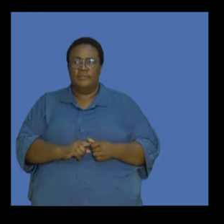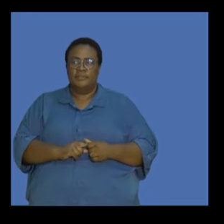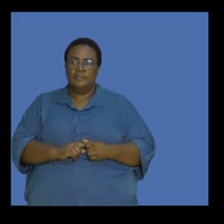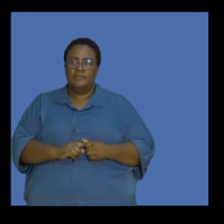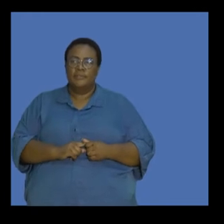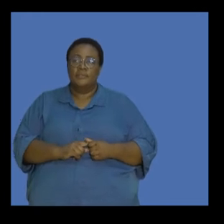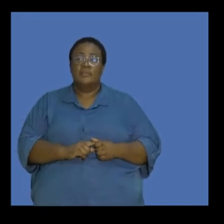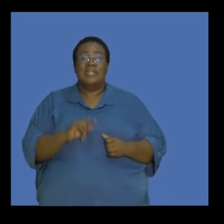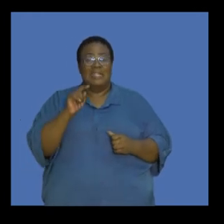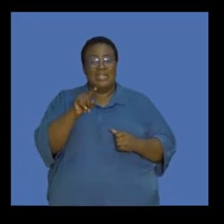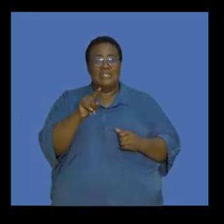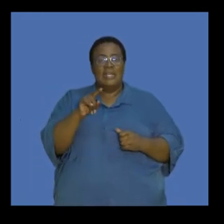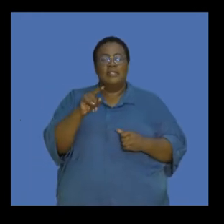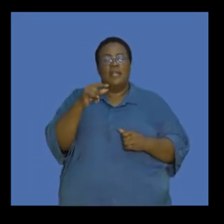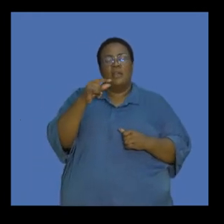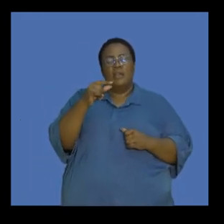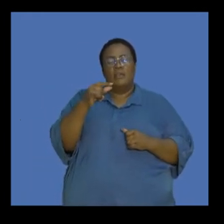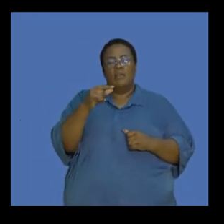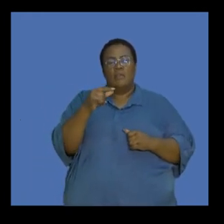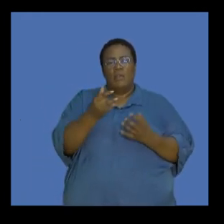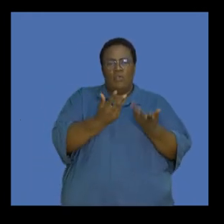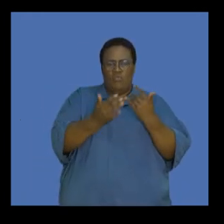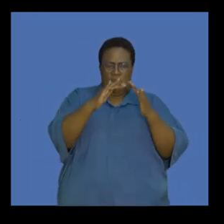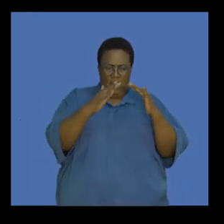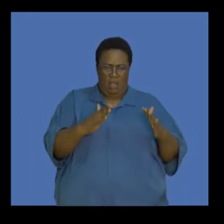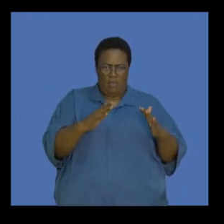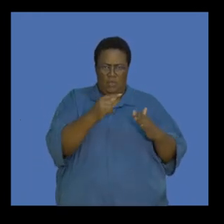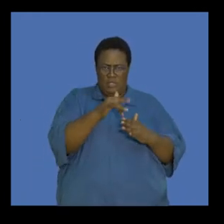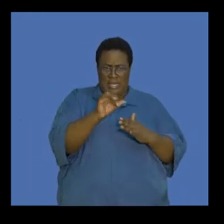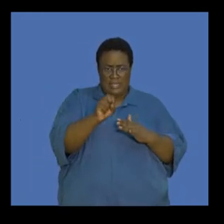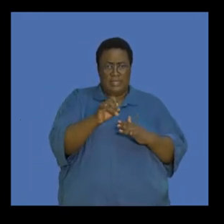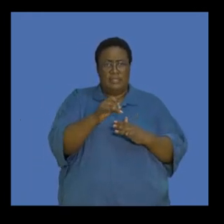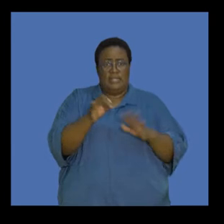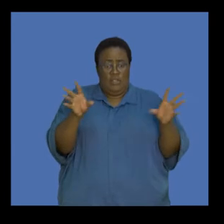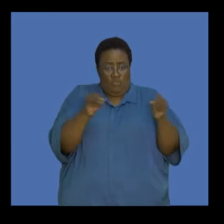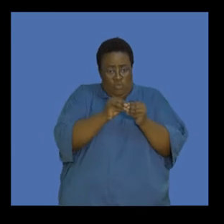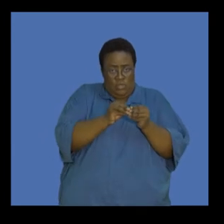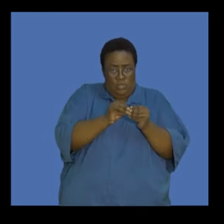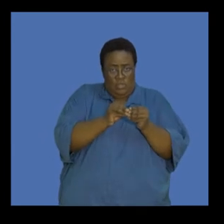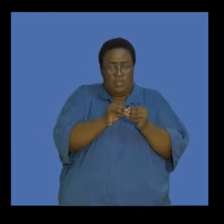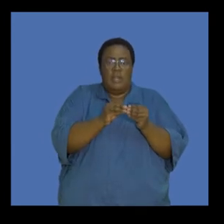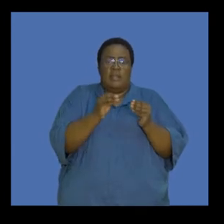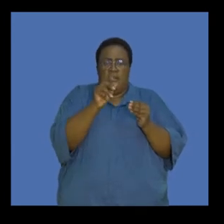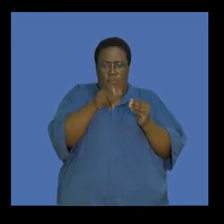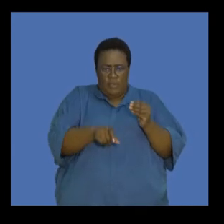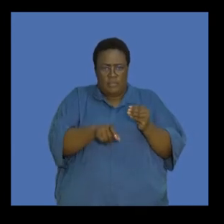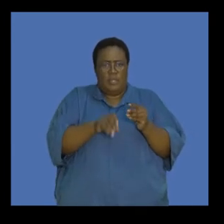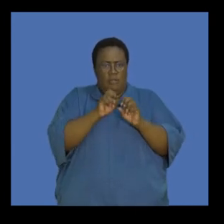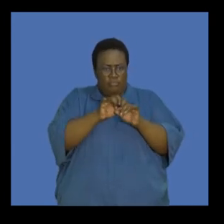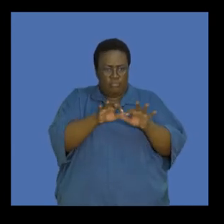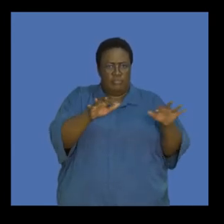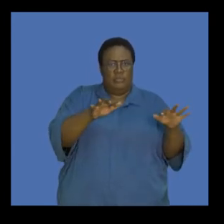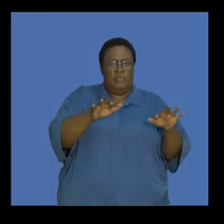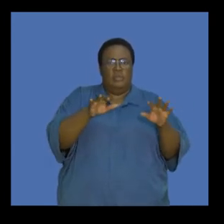A carbon footprint is the total greenhouse gases which are emitted by an individual, an event,